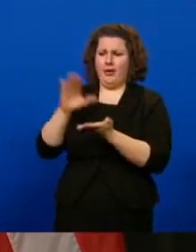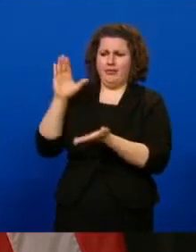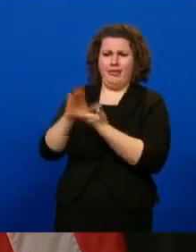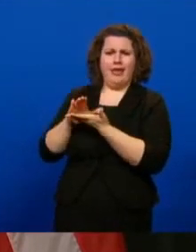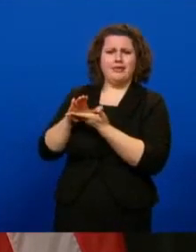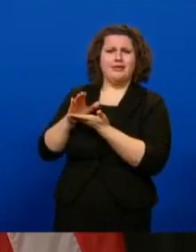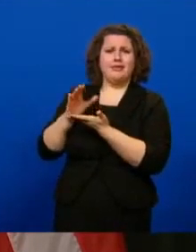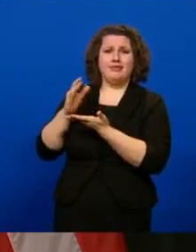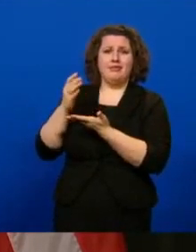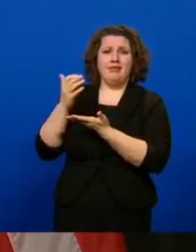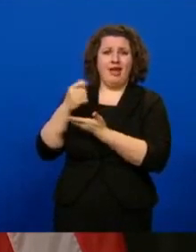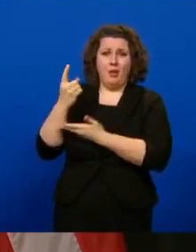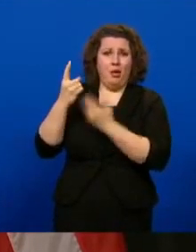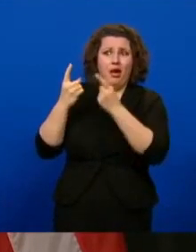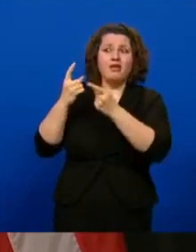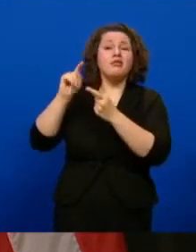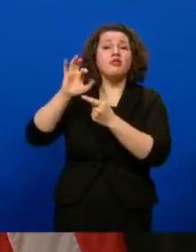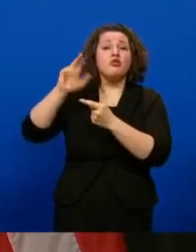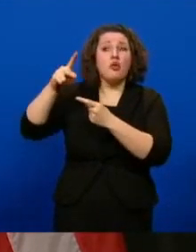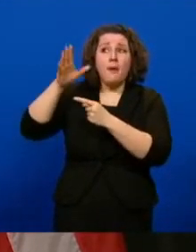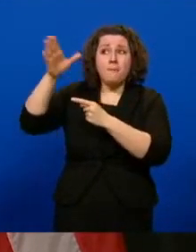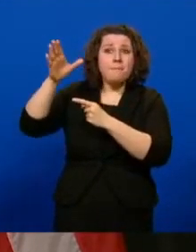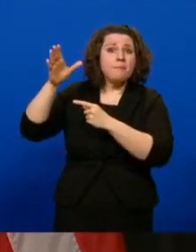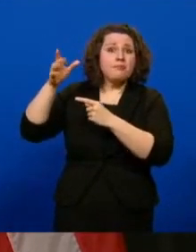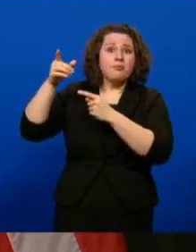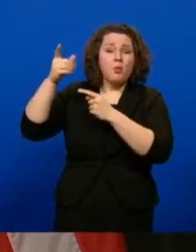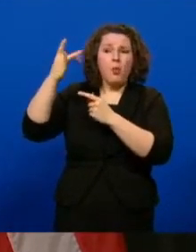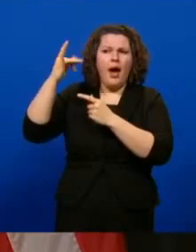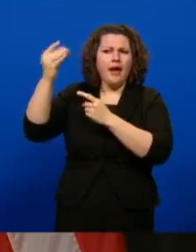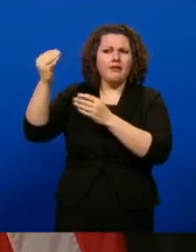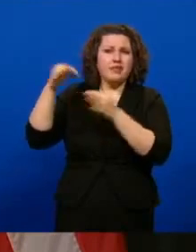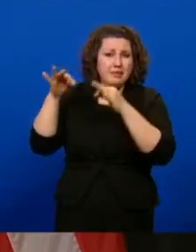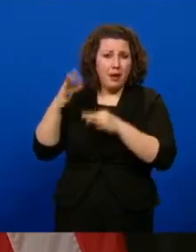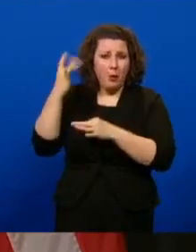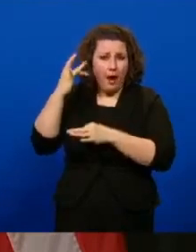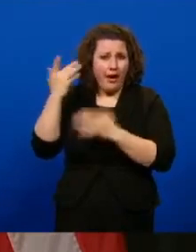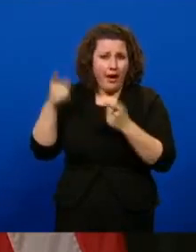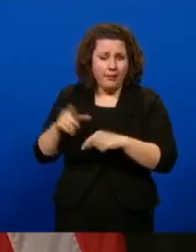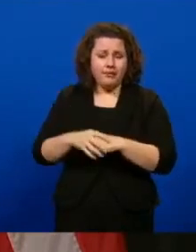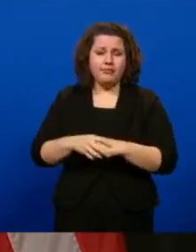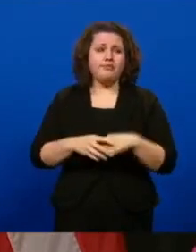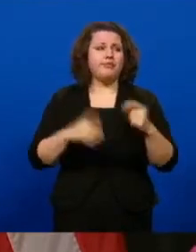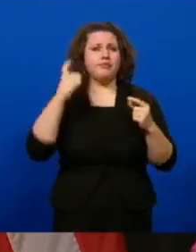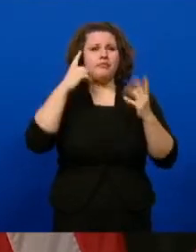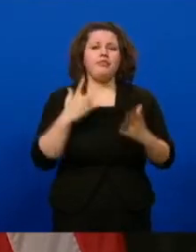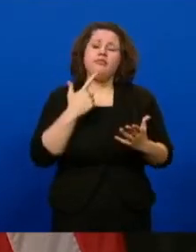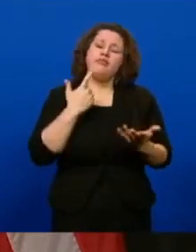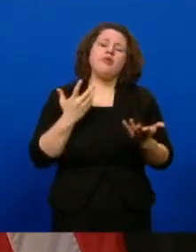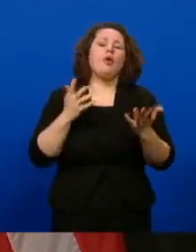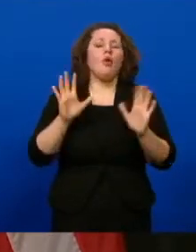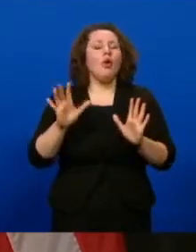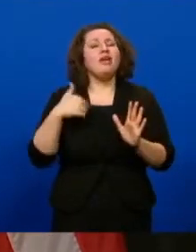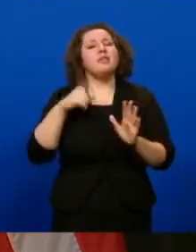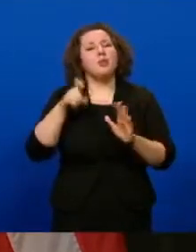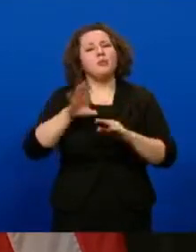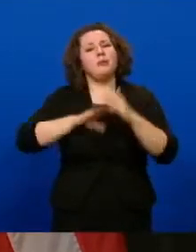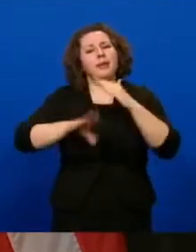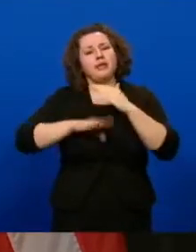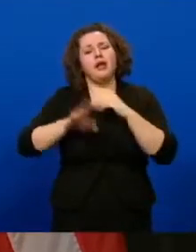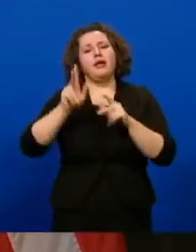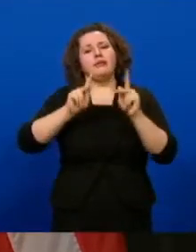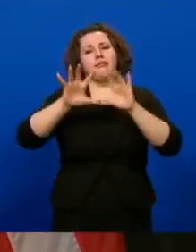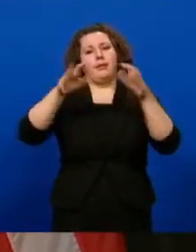administration give you all insight on that? No, and we've asked. loosely, it's supposed to be based on population. And we've heard